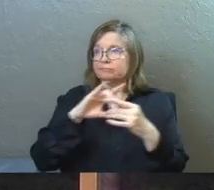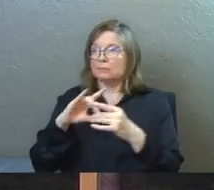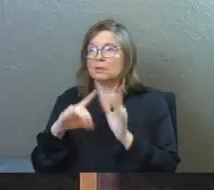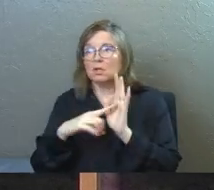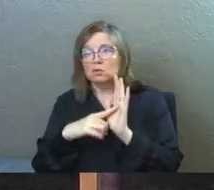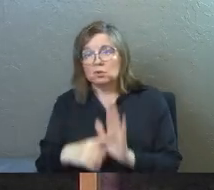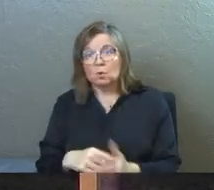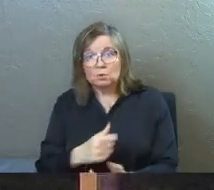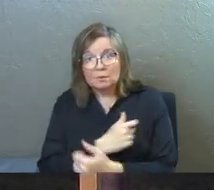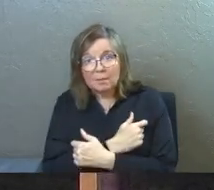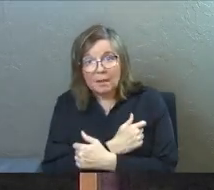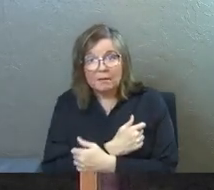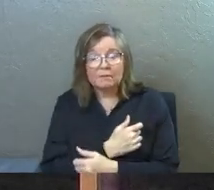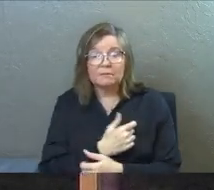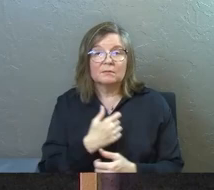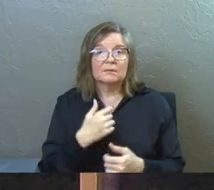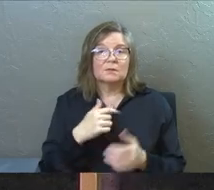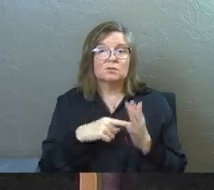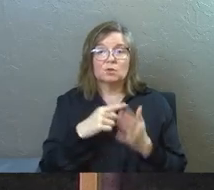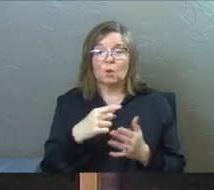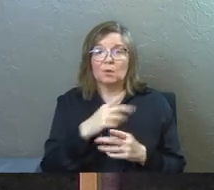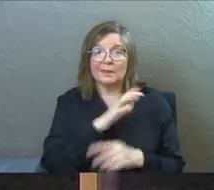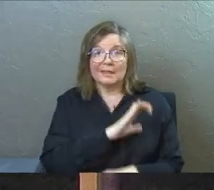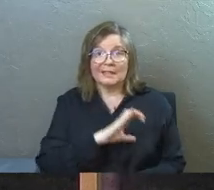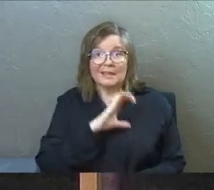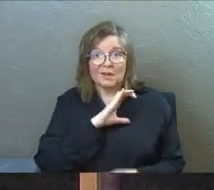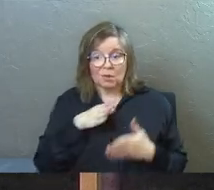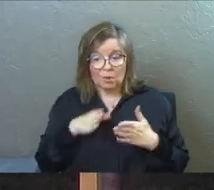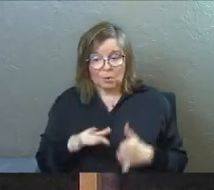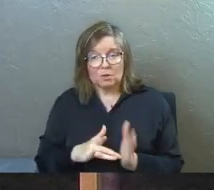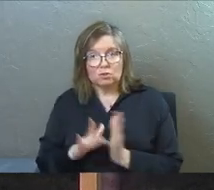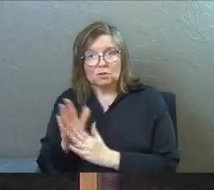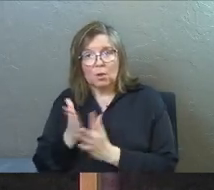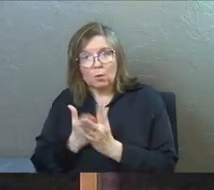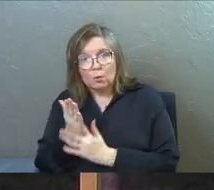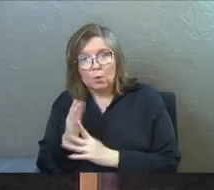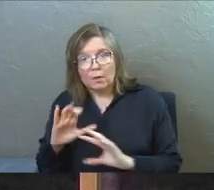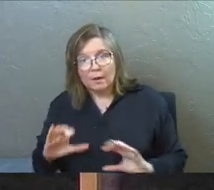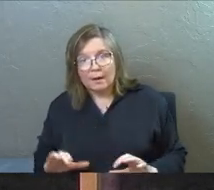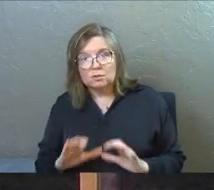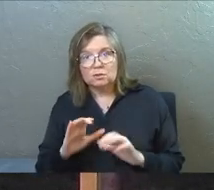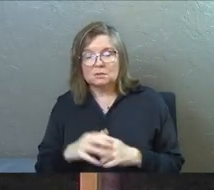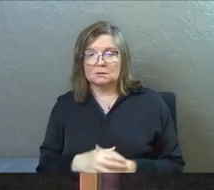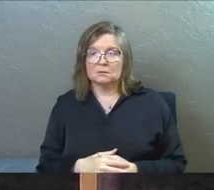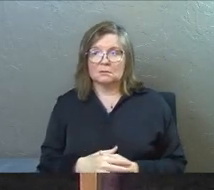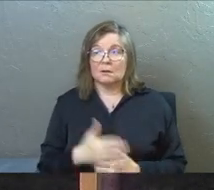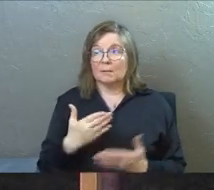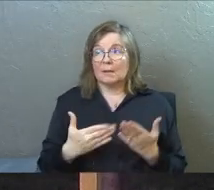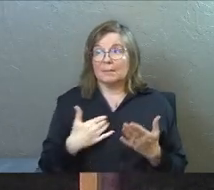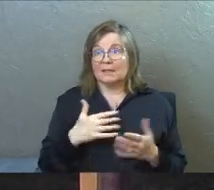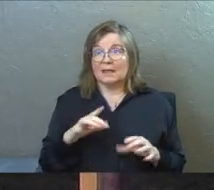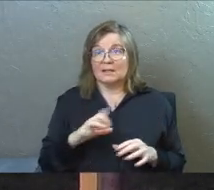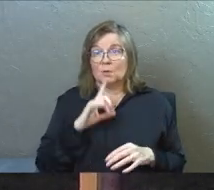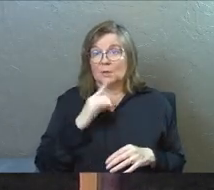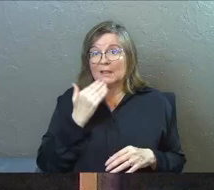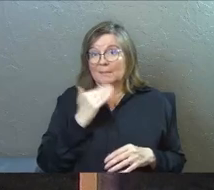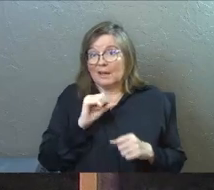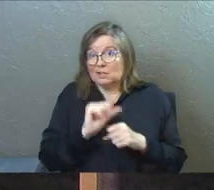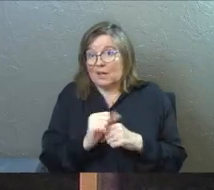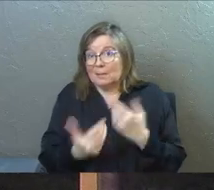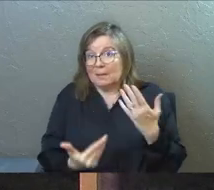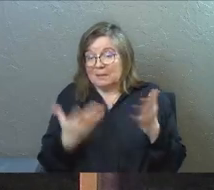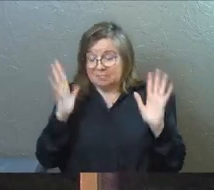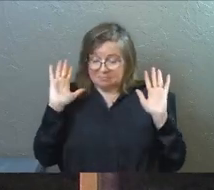They showed you some love. They showed you the character and the way of Jesus just through their actions. Maybe they even did a really bad